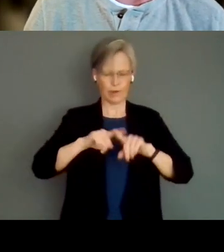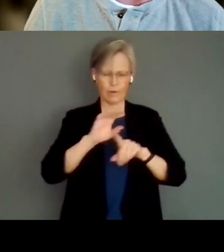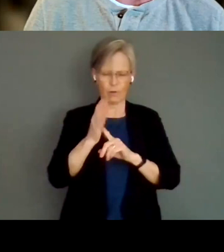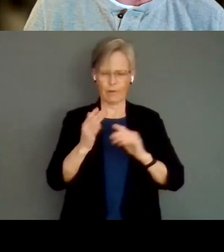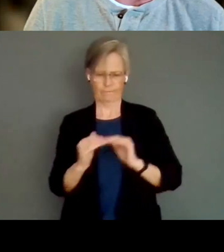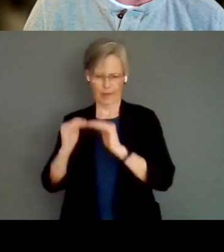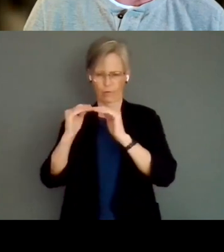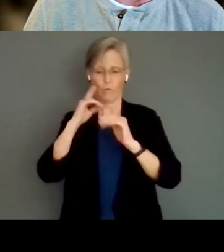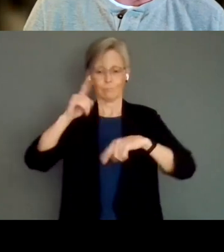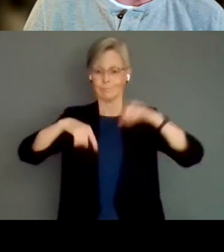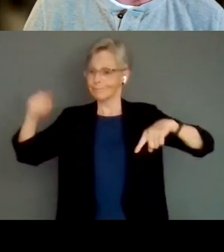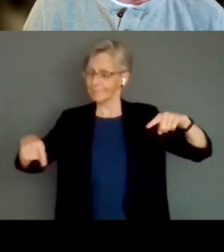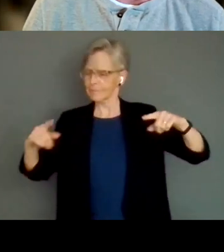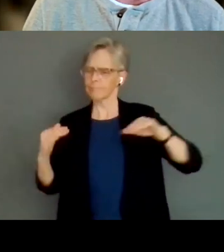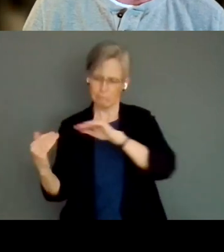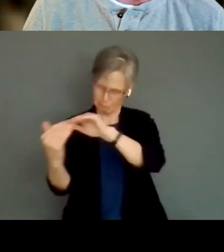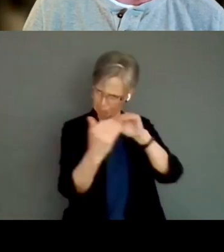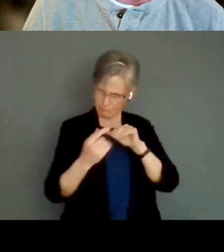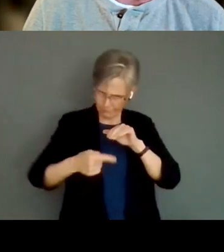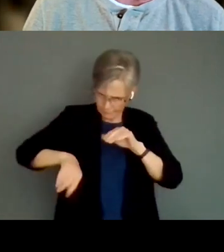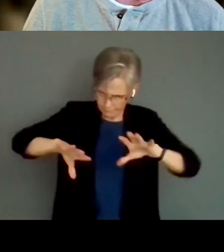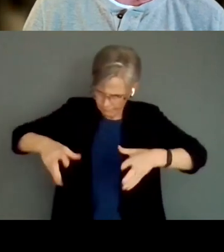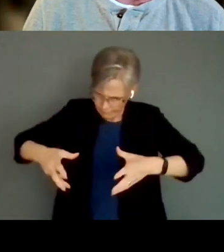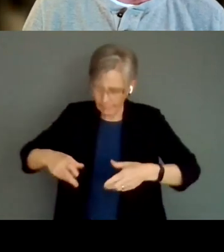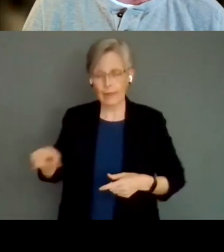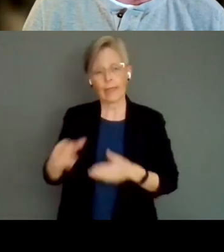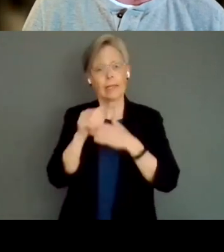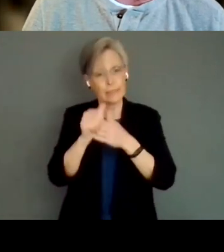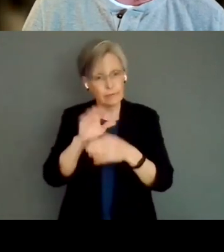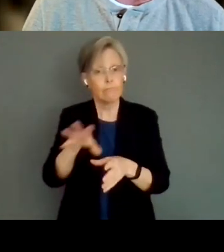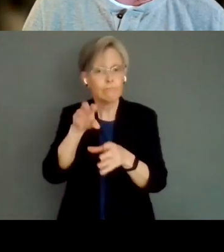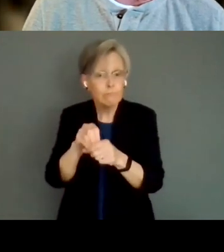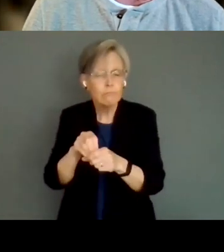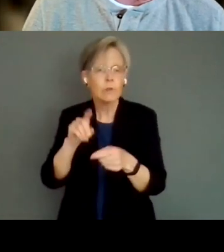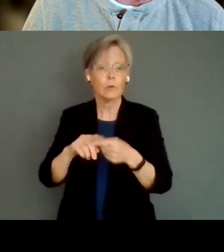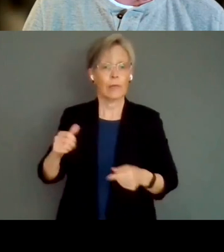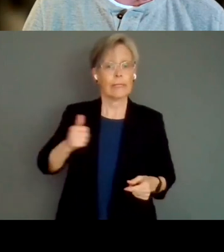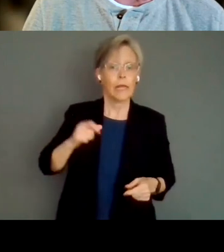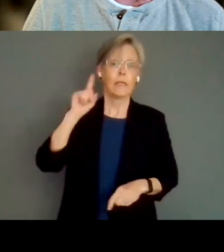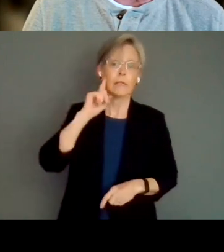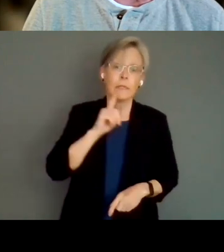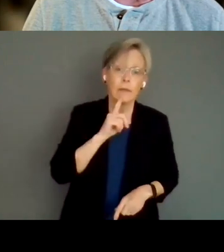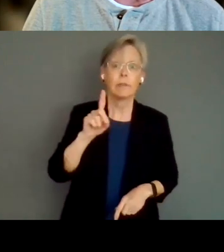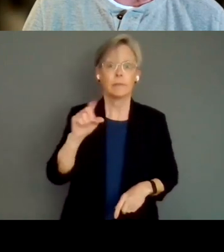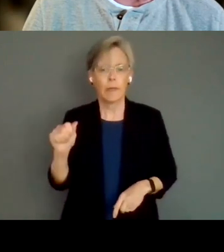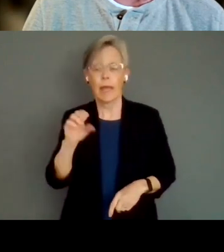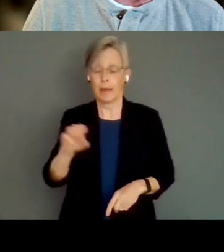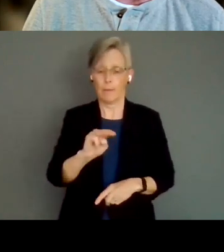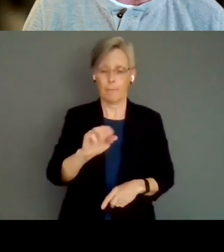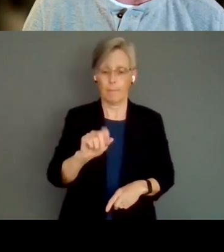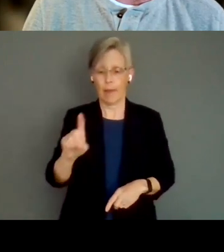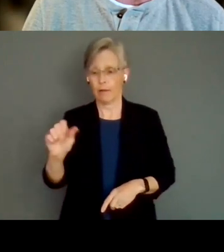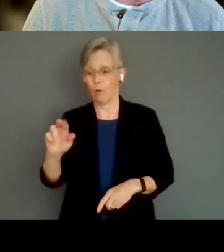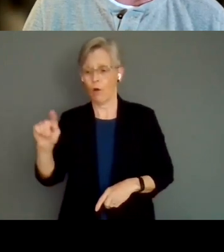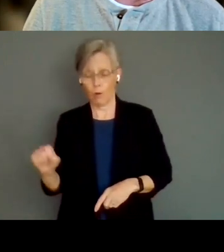for diverse artists. A leading contributor to Canada's deaf, disability, and mad arts domain,